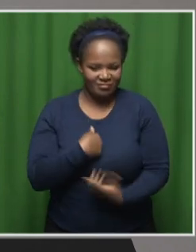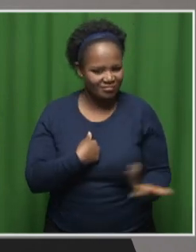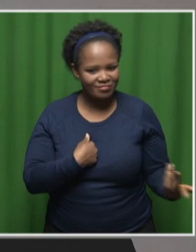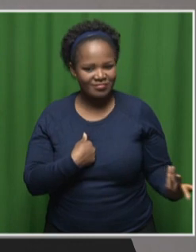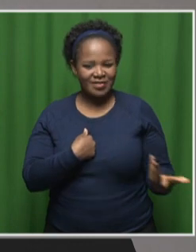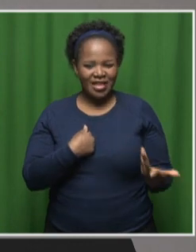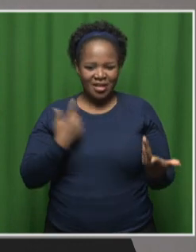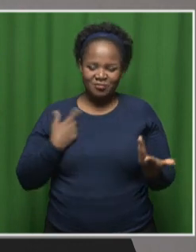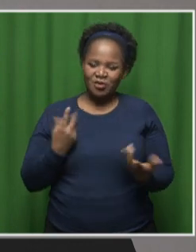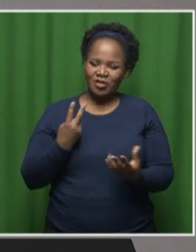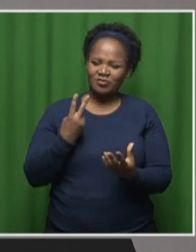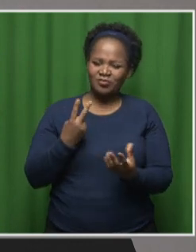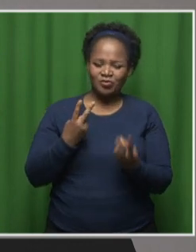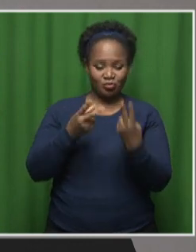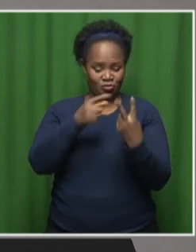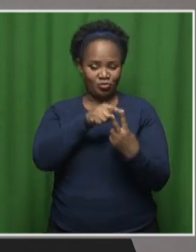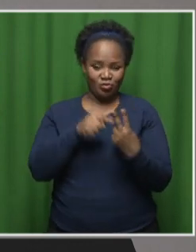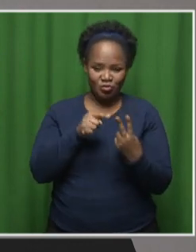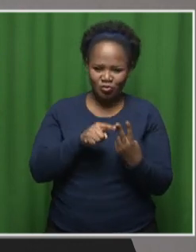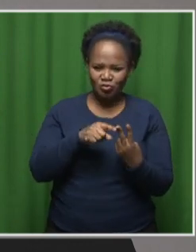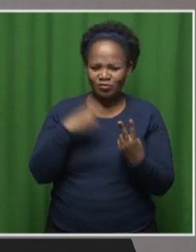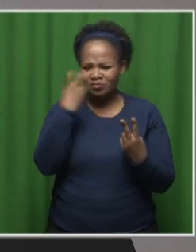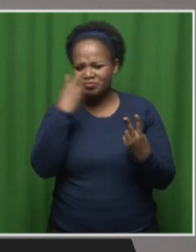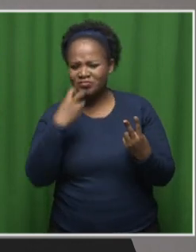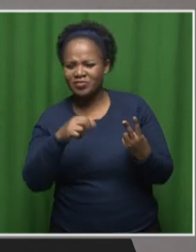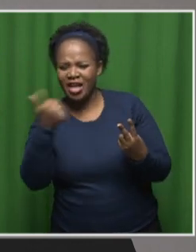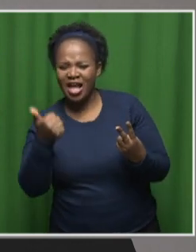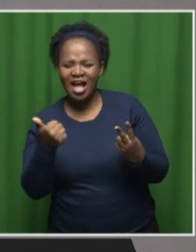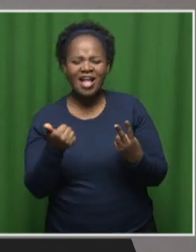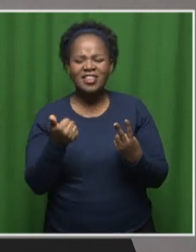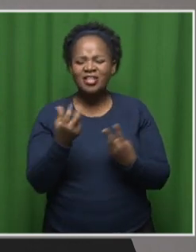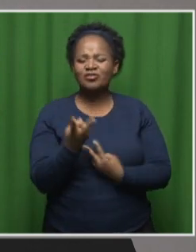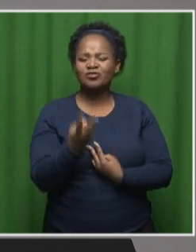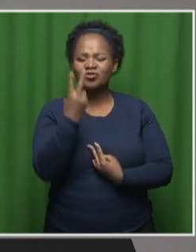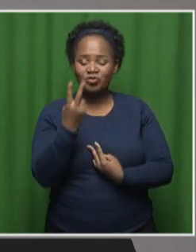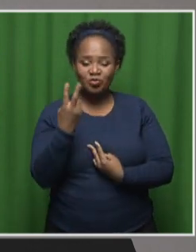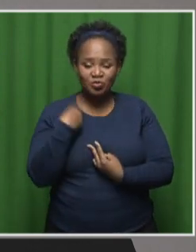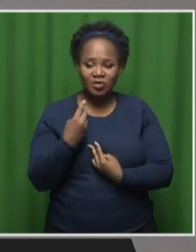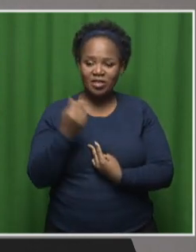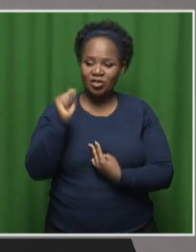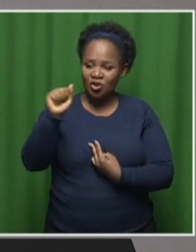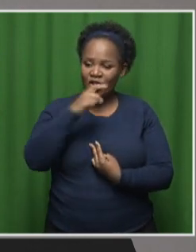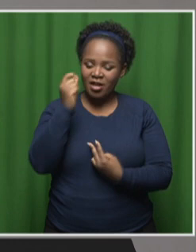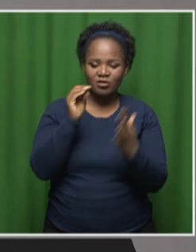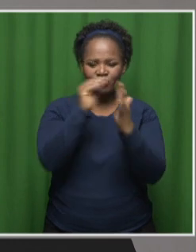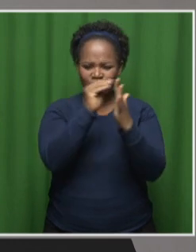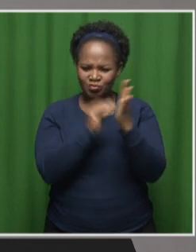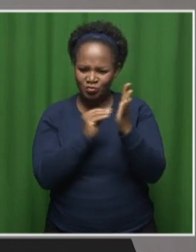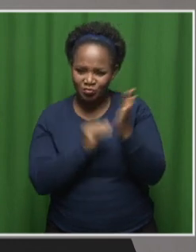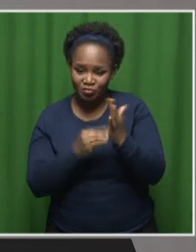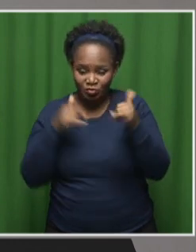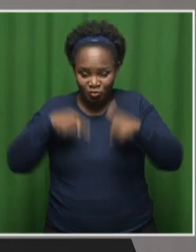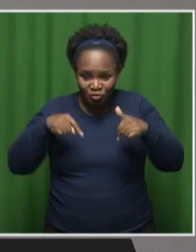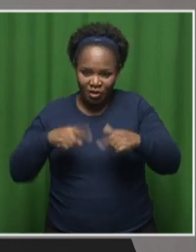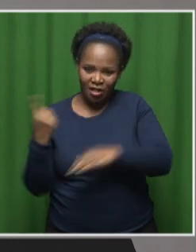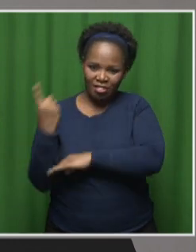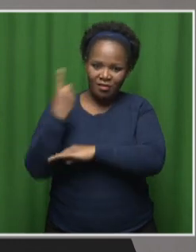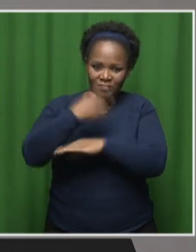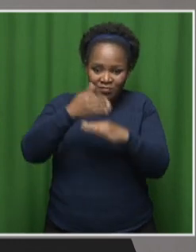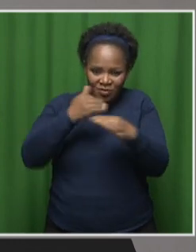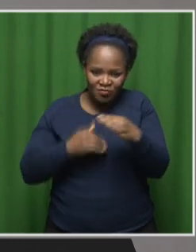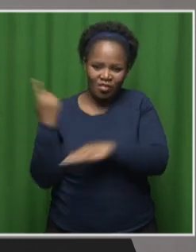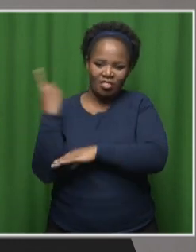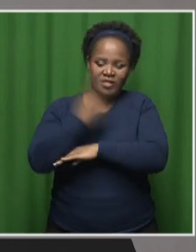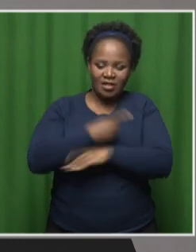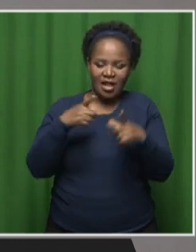two and we were looking for other two people and then the teacher said, I need your names at the end of the day. And so, we said to our teacher, okay, it has only